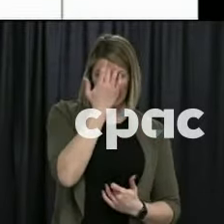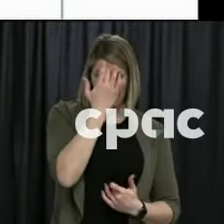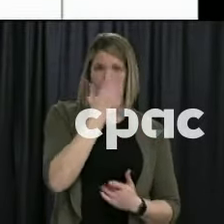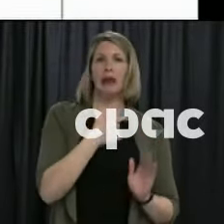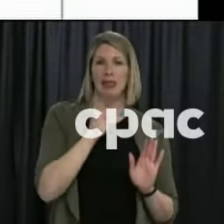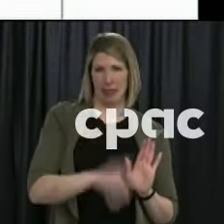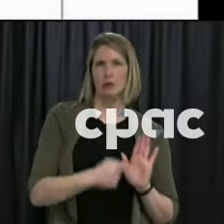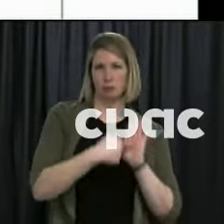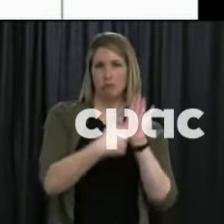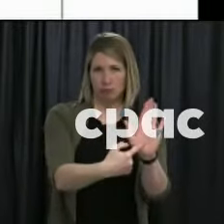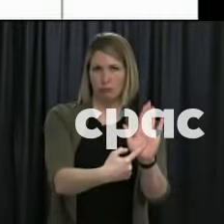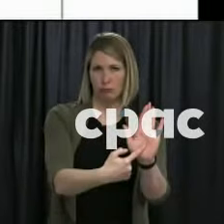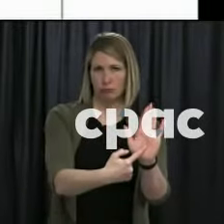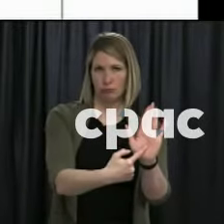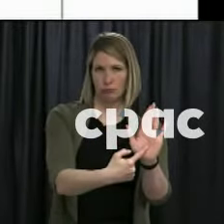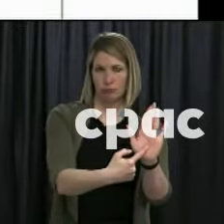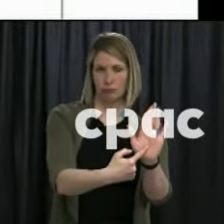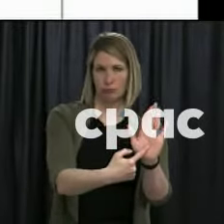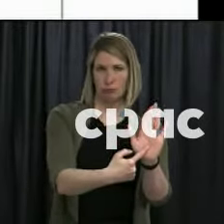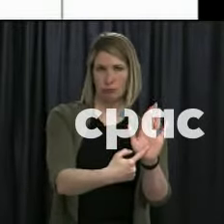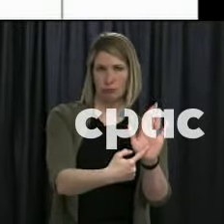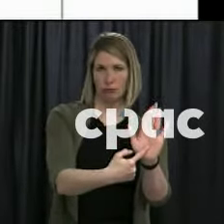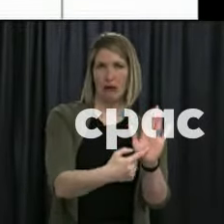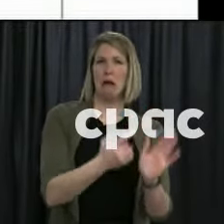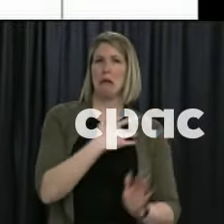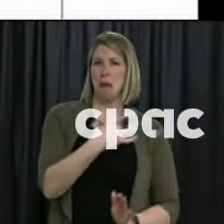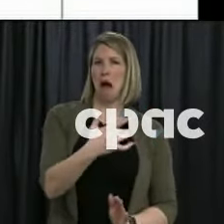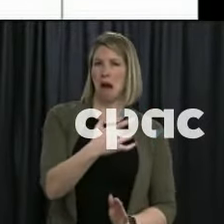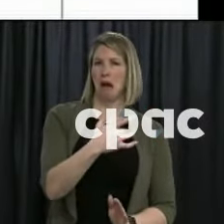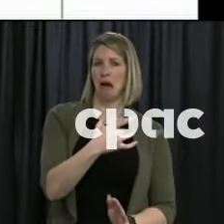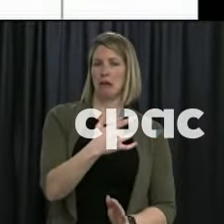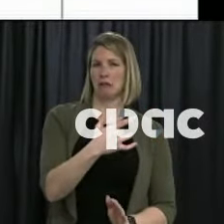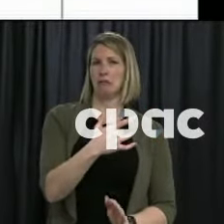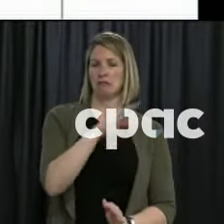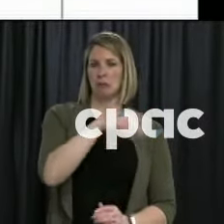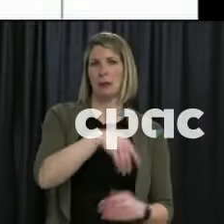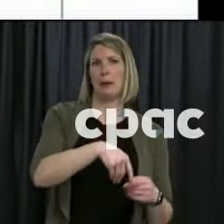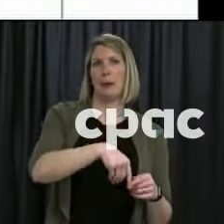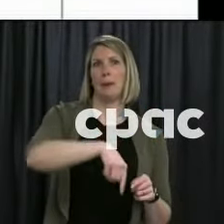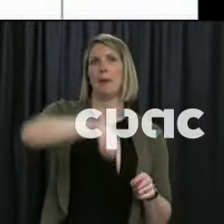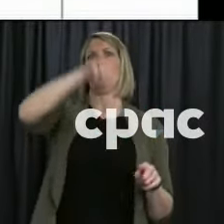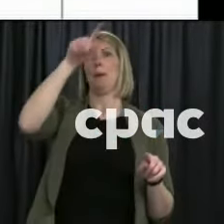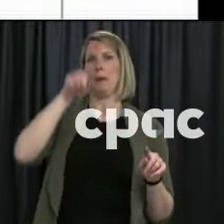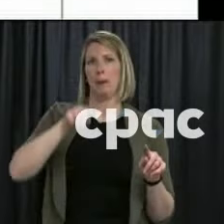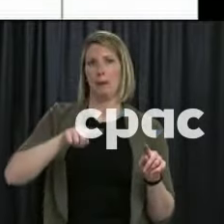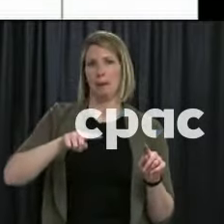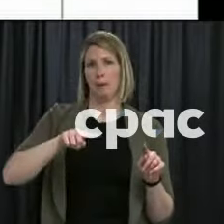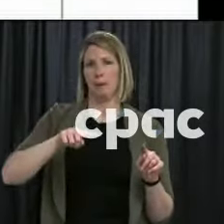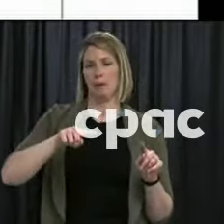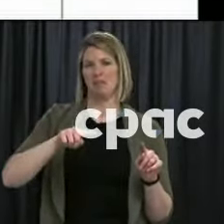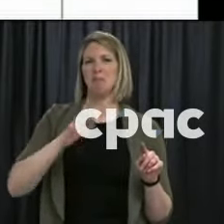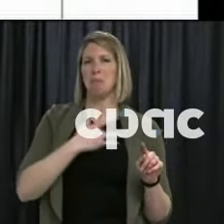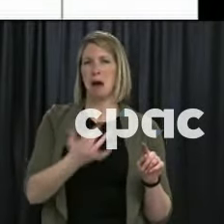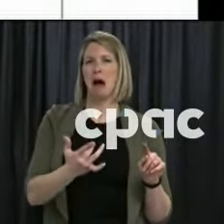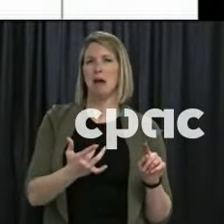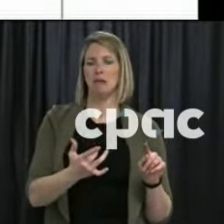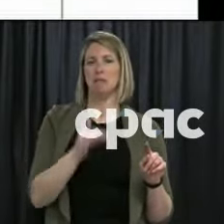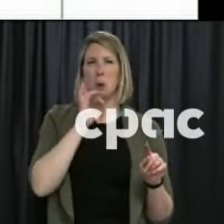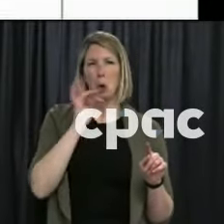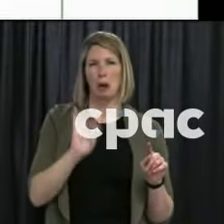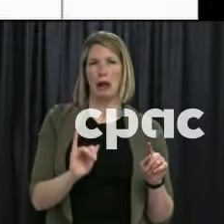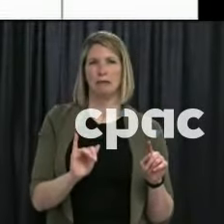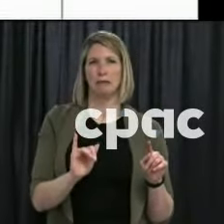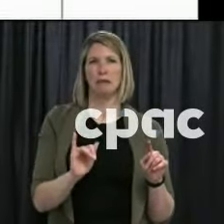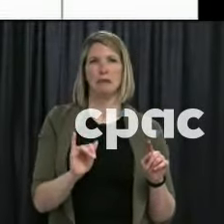what you're actually seeing is the typical graph of an outbreak with a very quick rise and then a gradual fall. And so